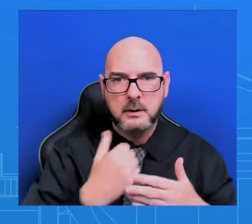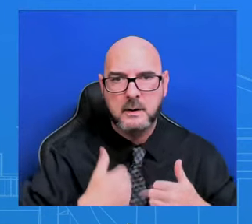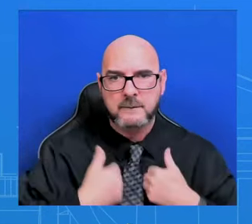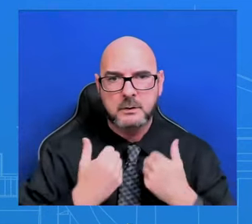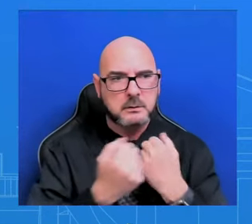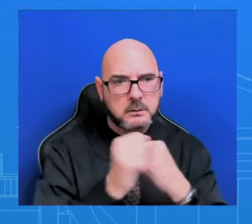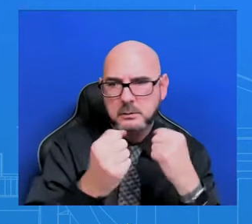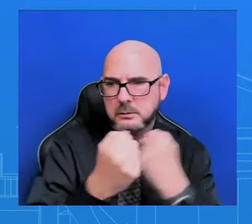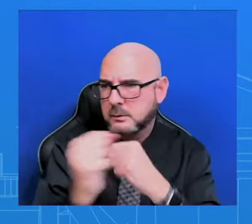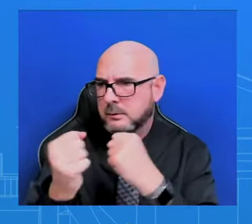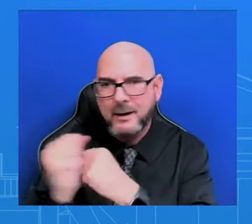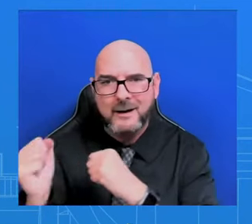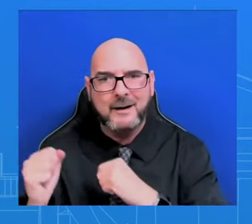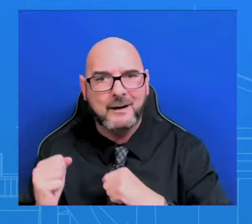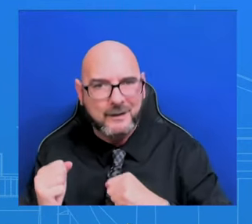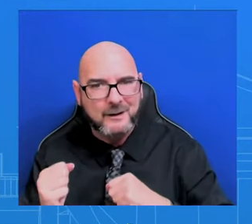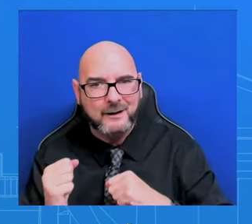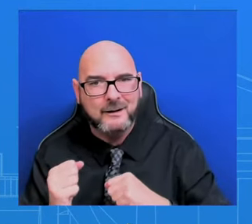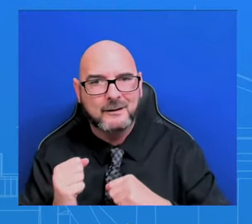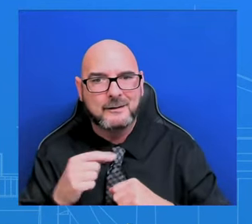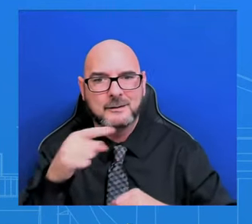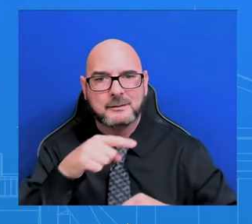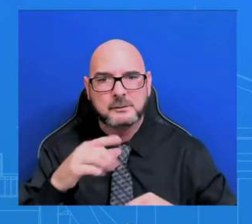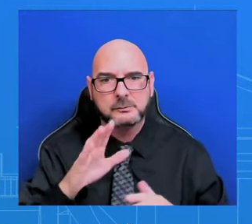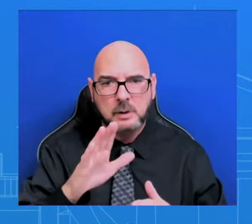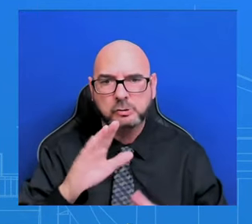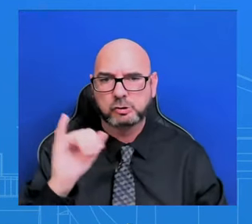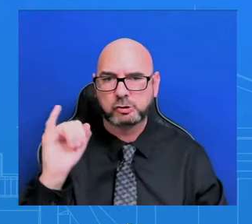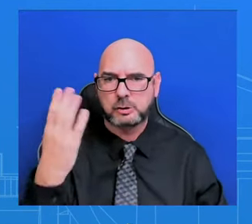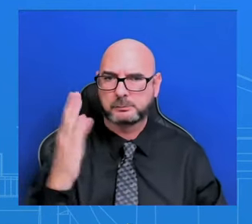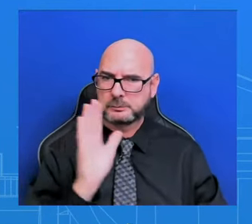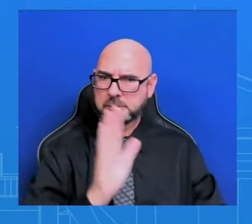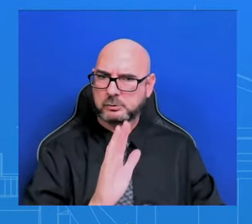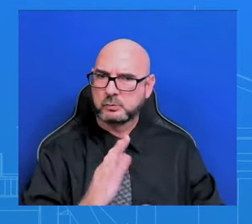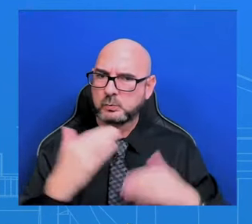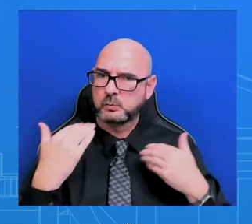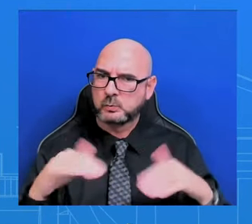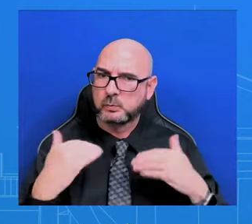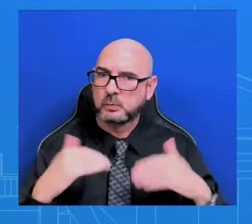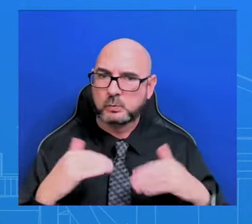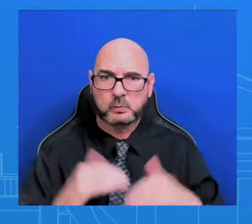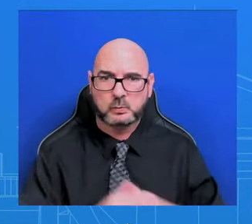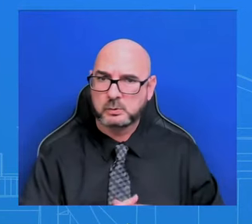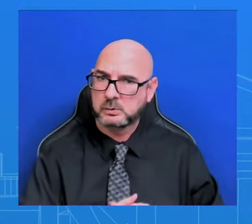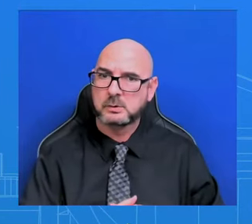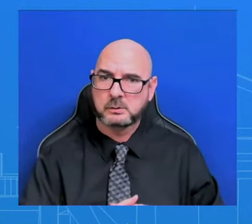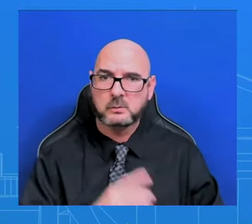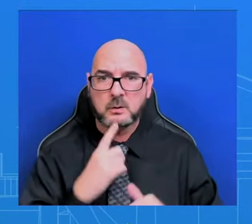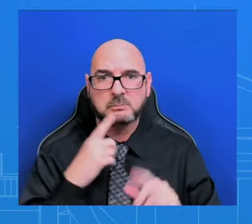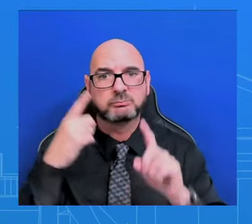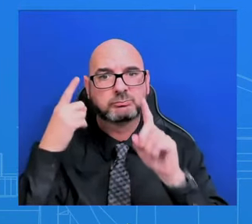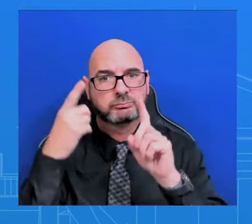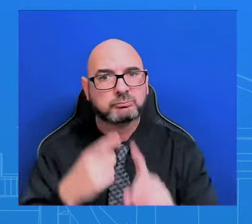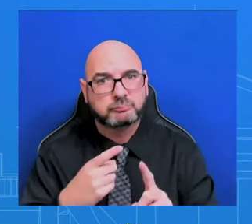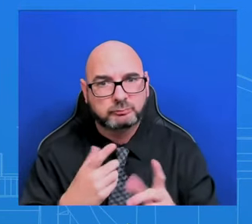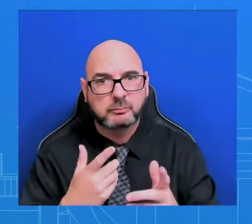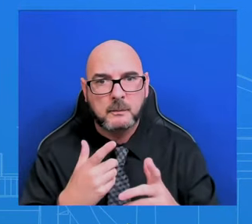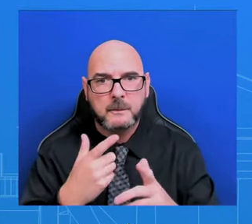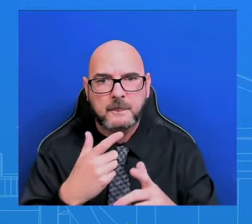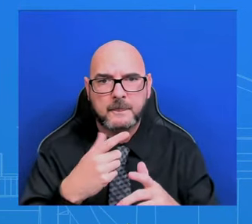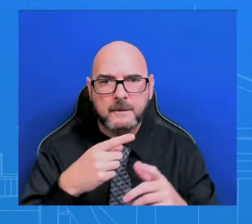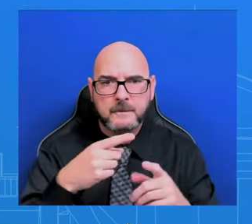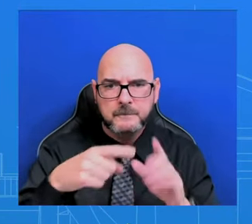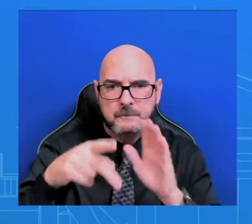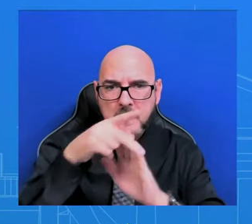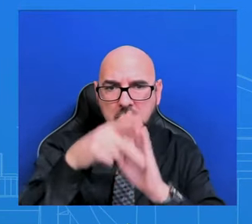enact law. Look, at the bottom line here is that we need changes in policy. We need funding. And